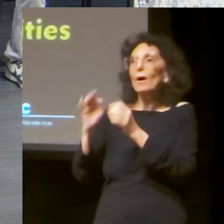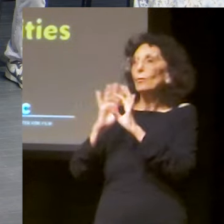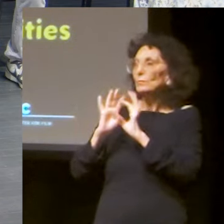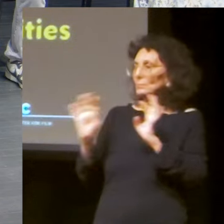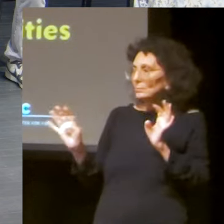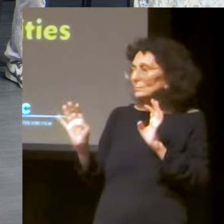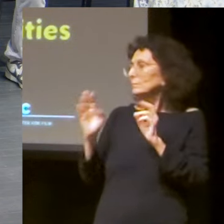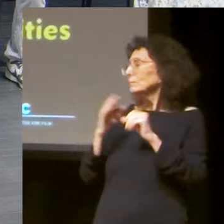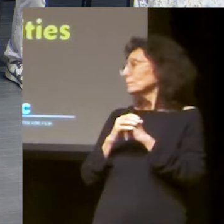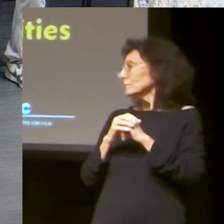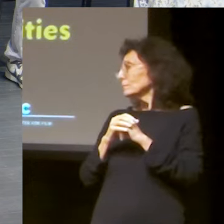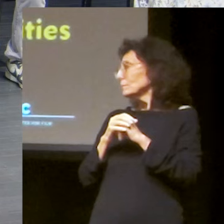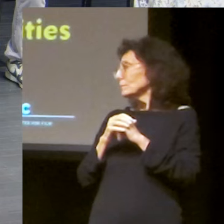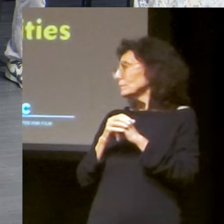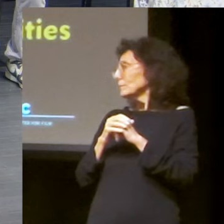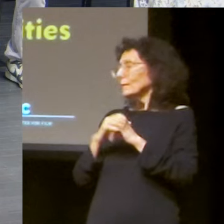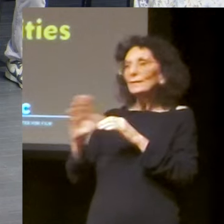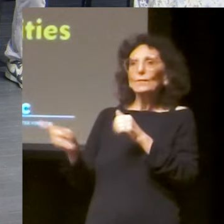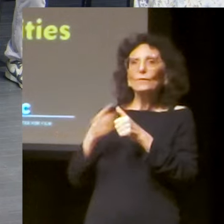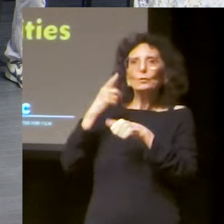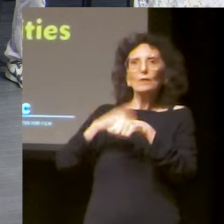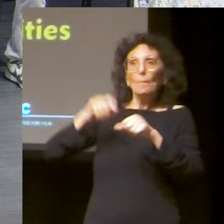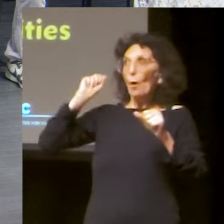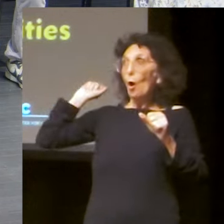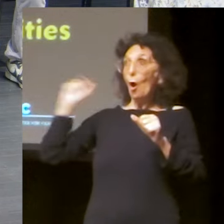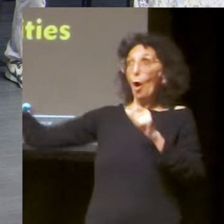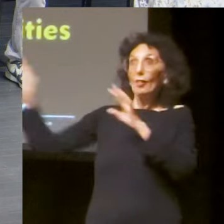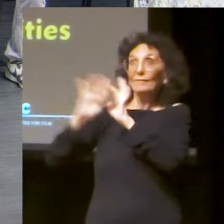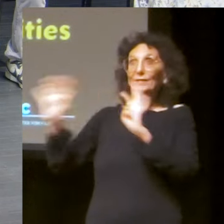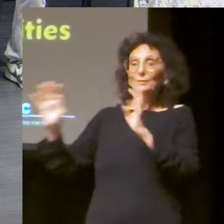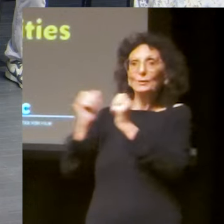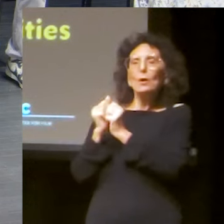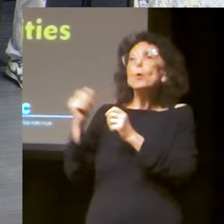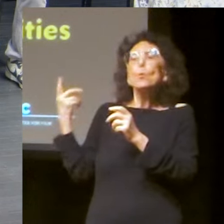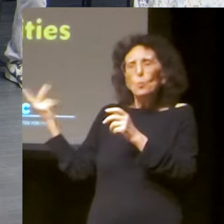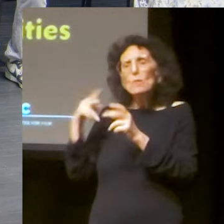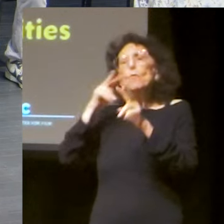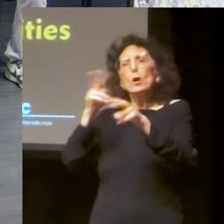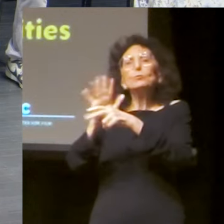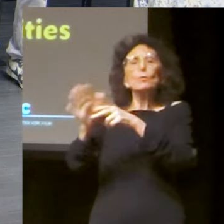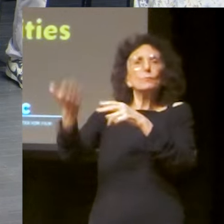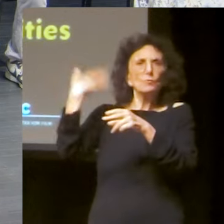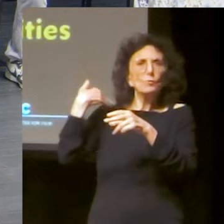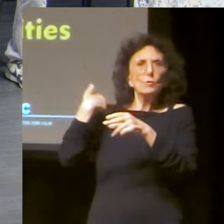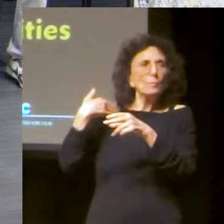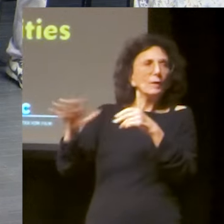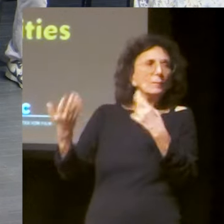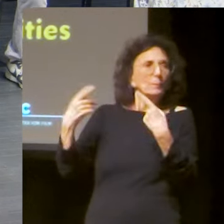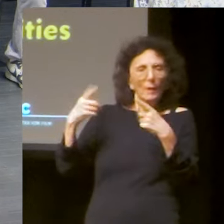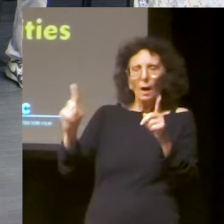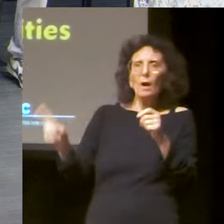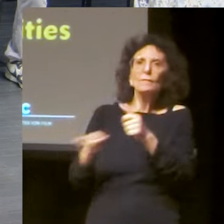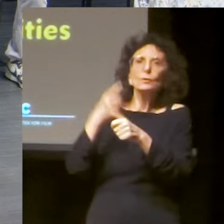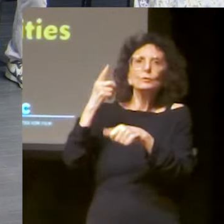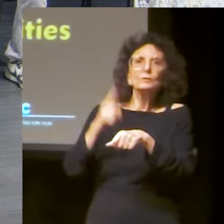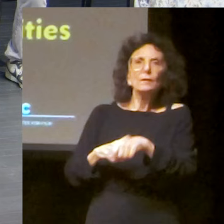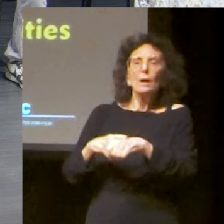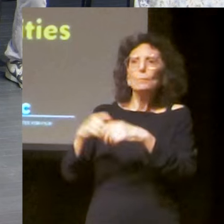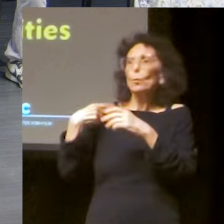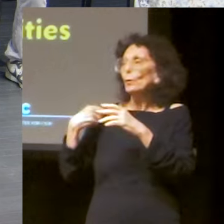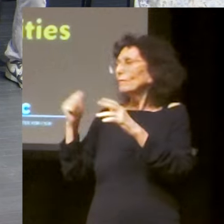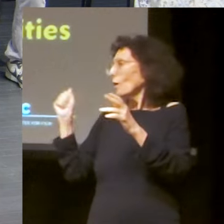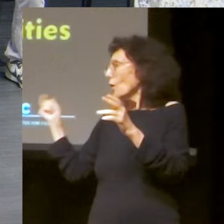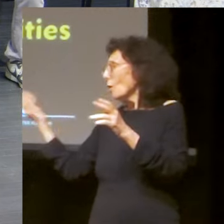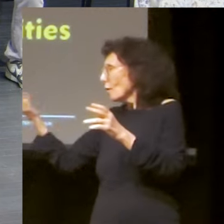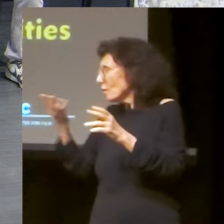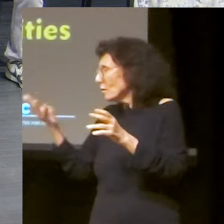and letting the world see it and then participating in, this is the